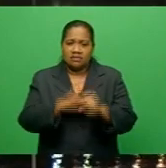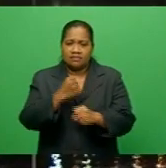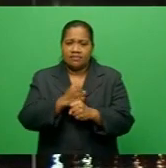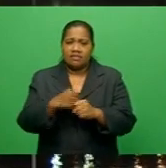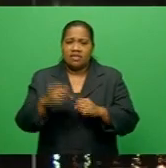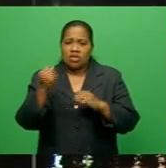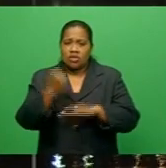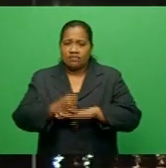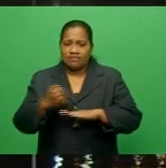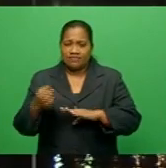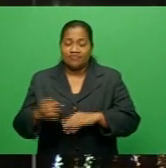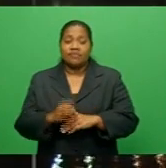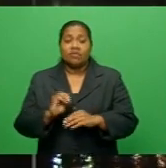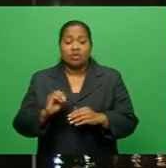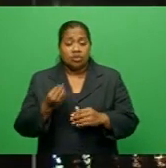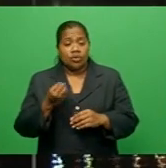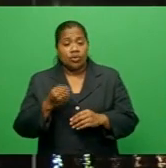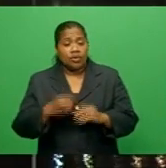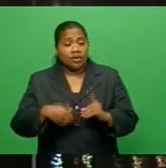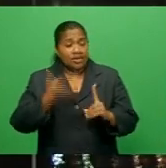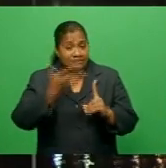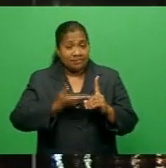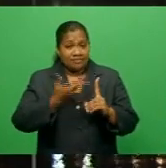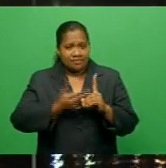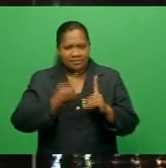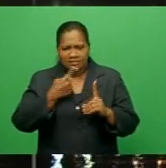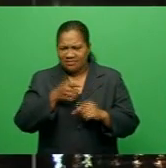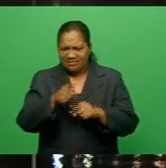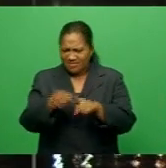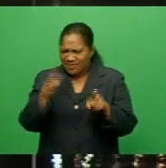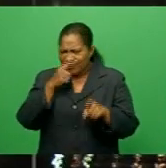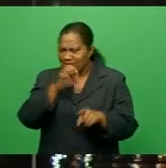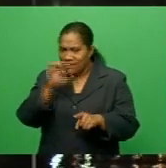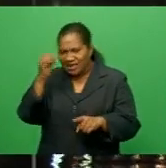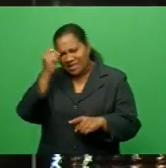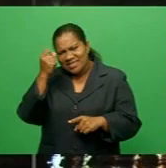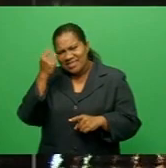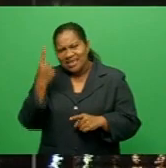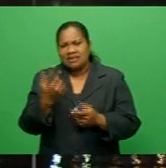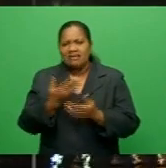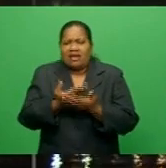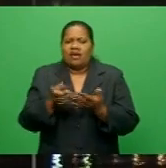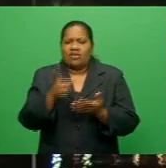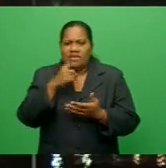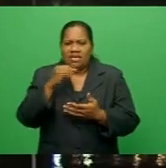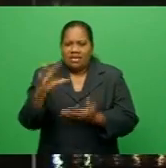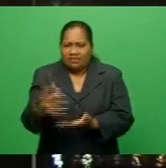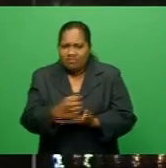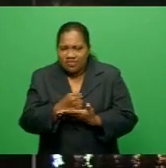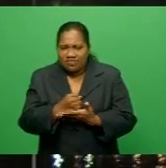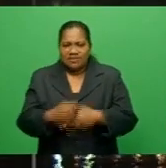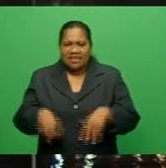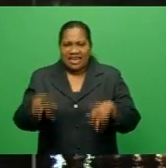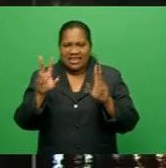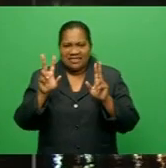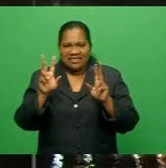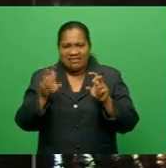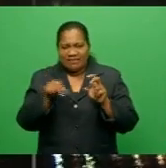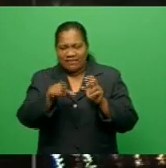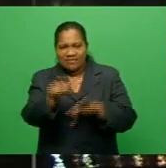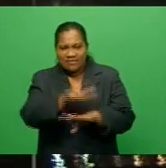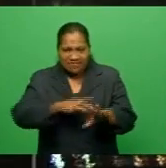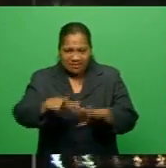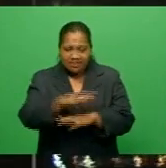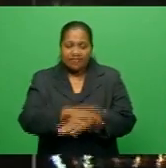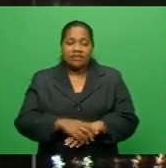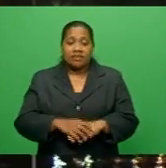requirements needed to attain a title, especially with limited land available. Kelly Vavala reports where land is available, there needs to